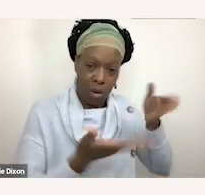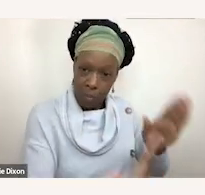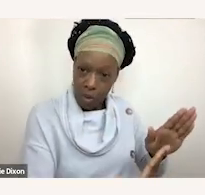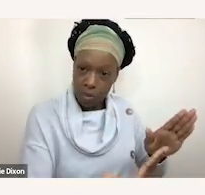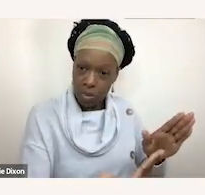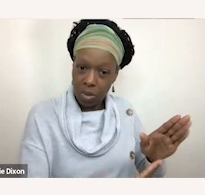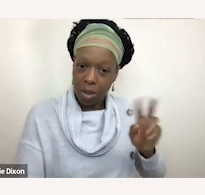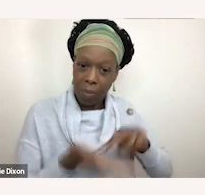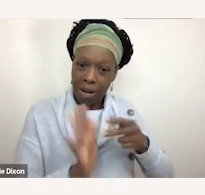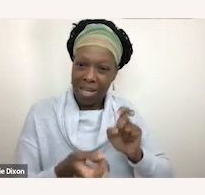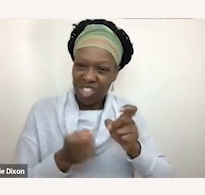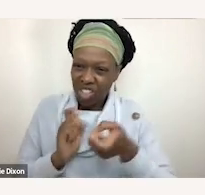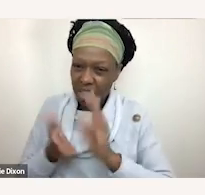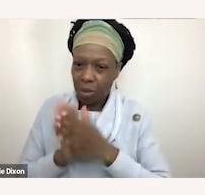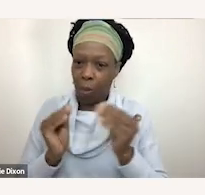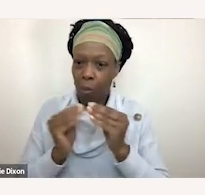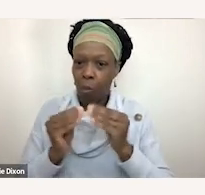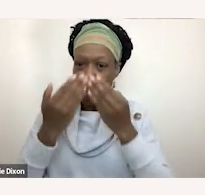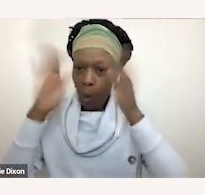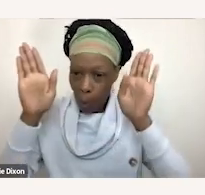know, trying to create that within our school communities.